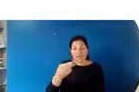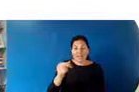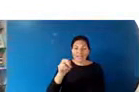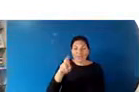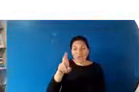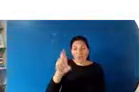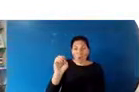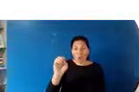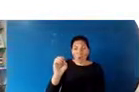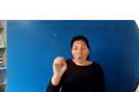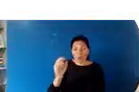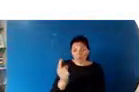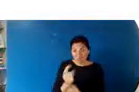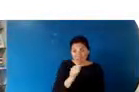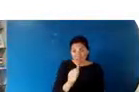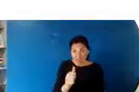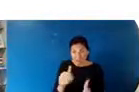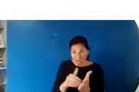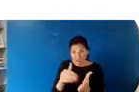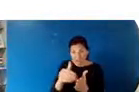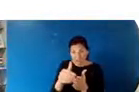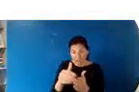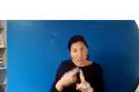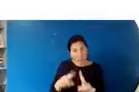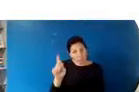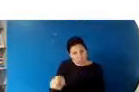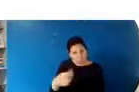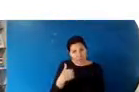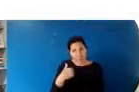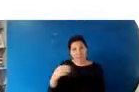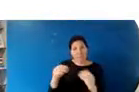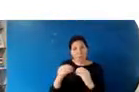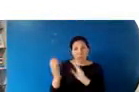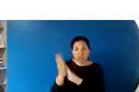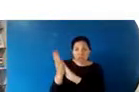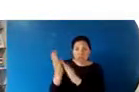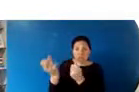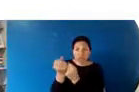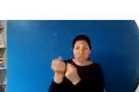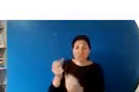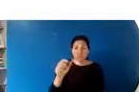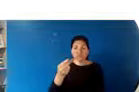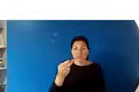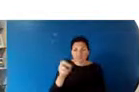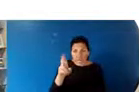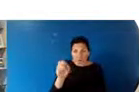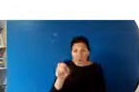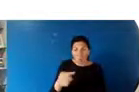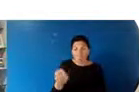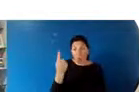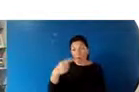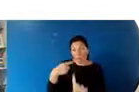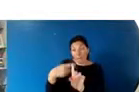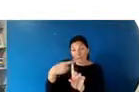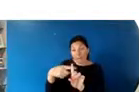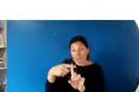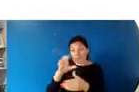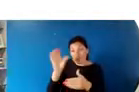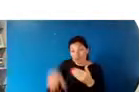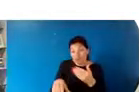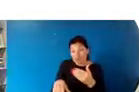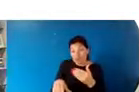Very little, right? And that's exactly what we should be doing. You know, one of the potentially positive consequences of COVID, and so far as one can have